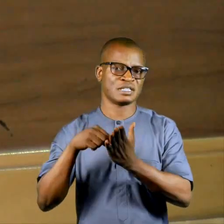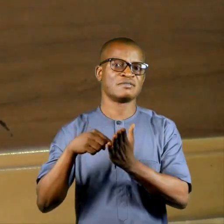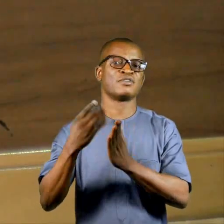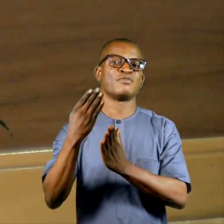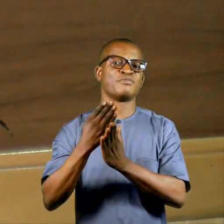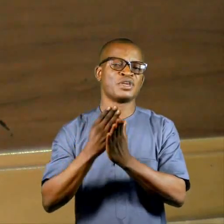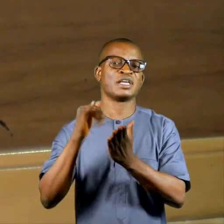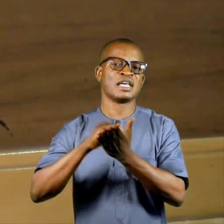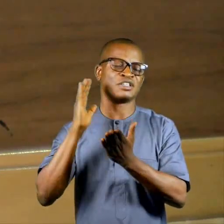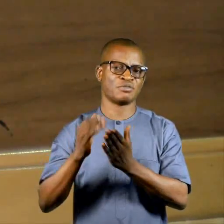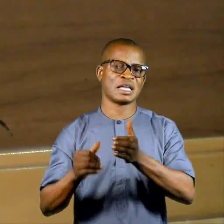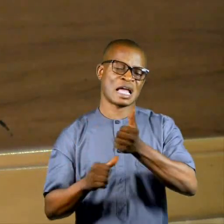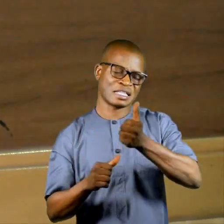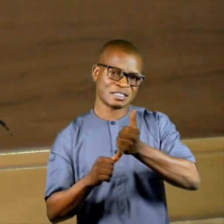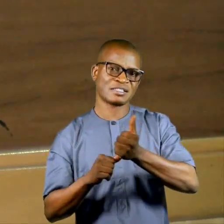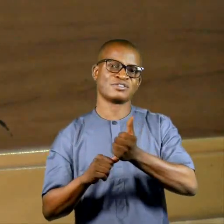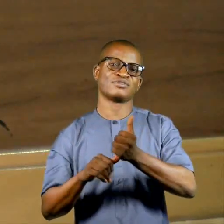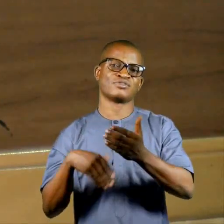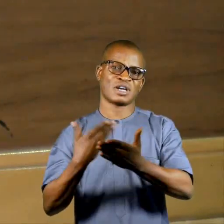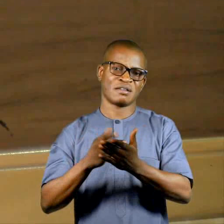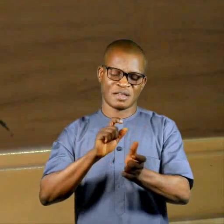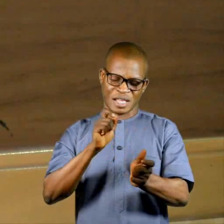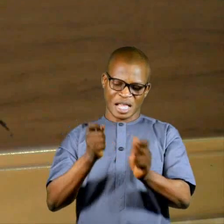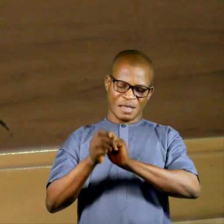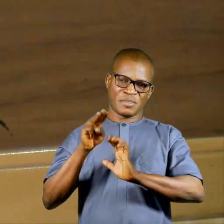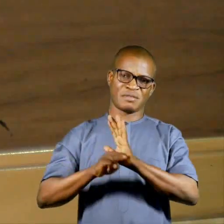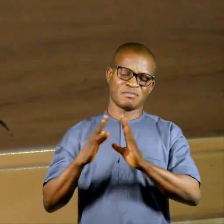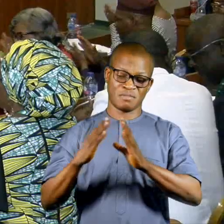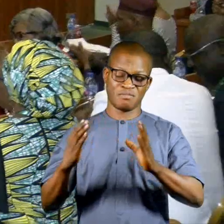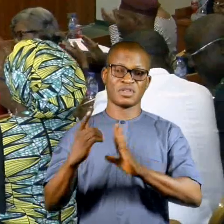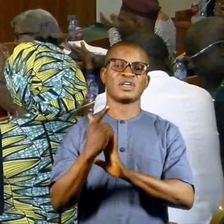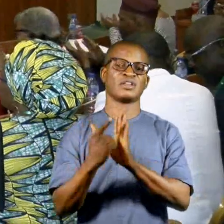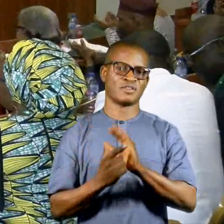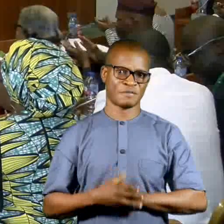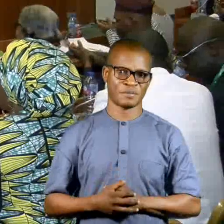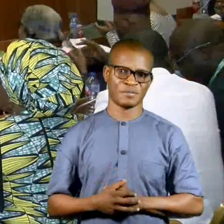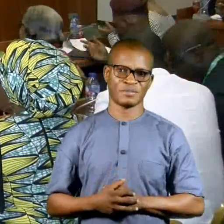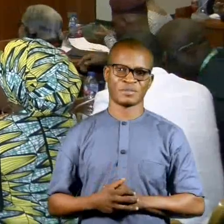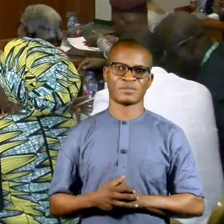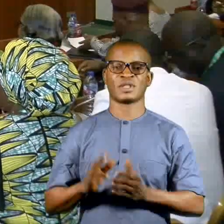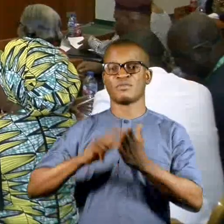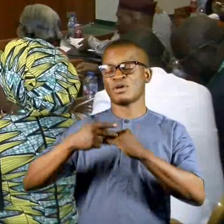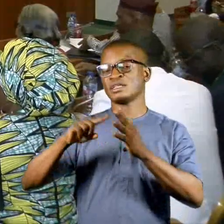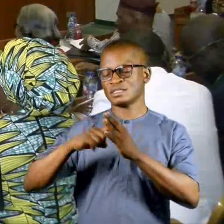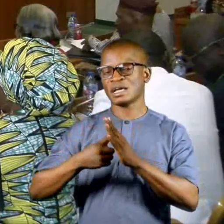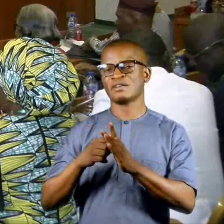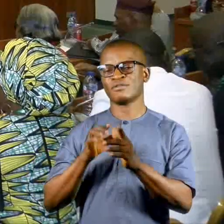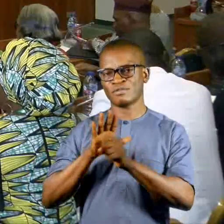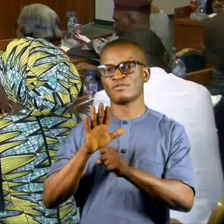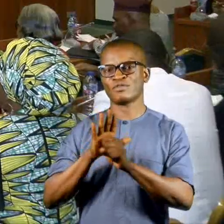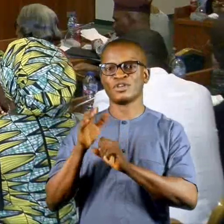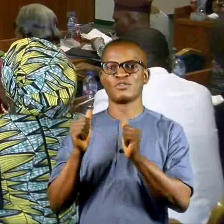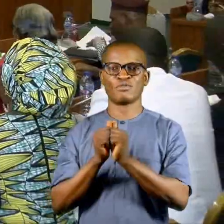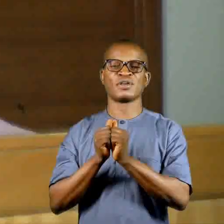assist in enriching the proposed amendment for the proposed acts. The session began in earnest with contributions